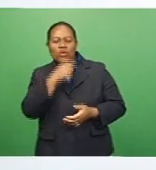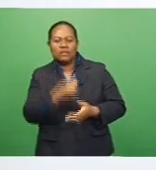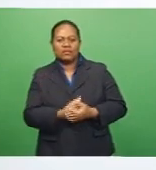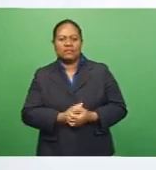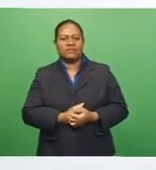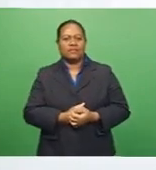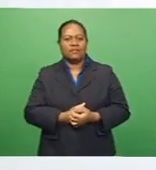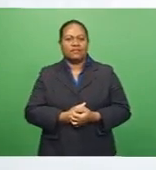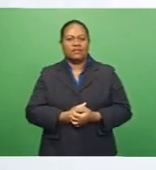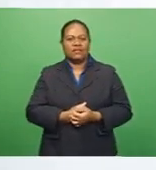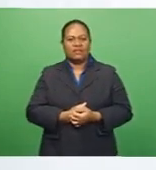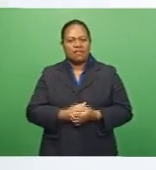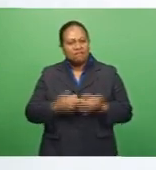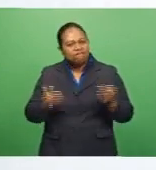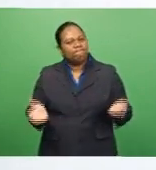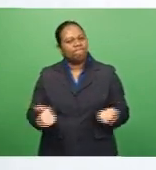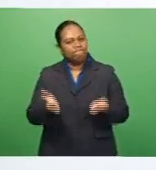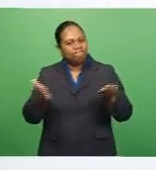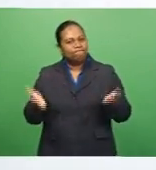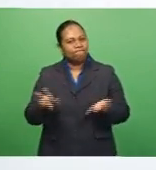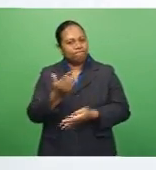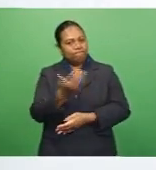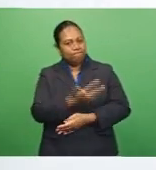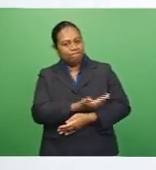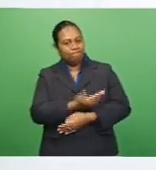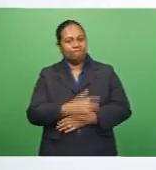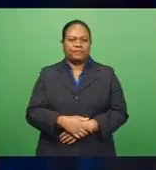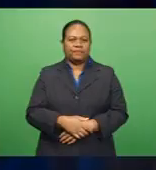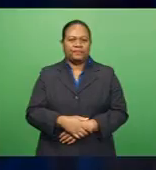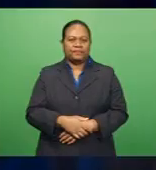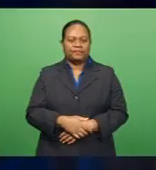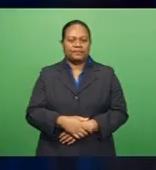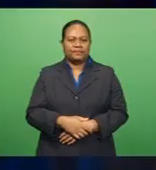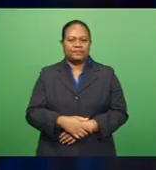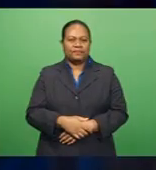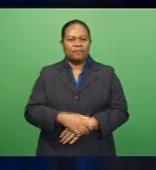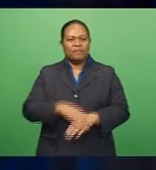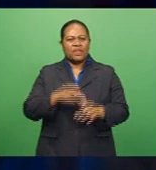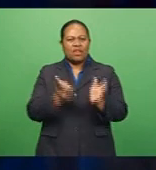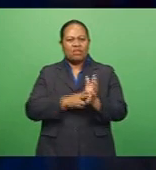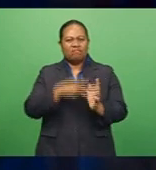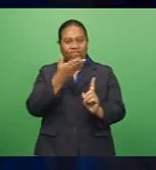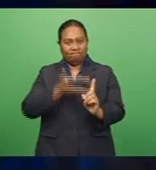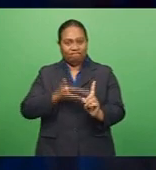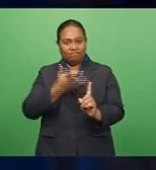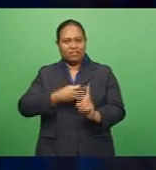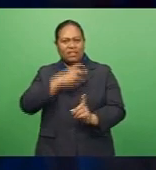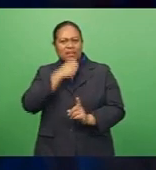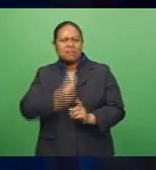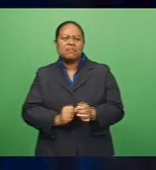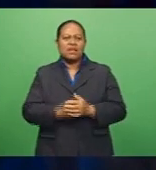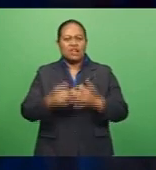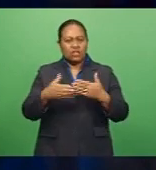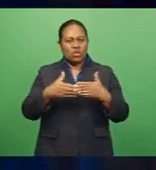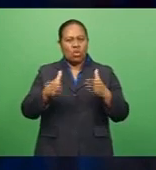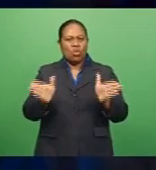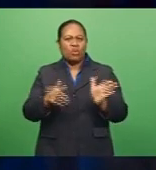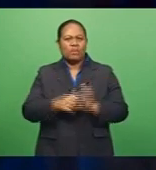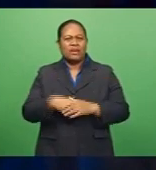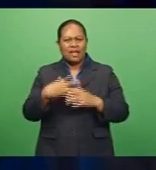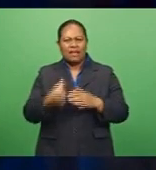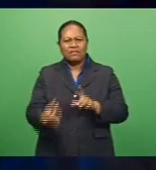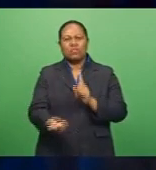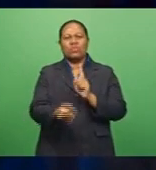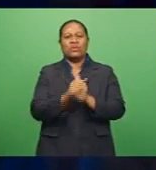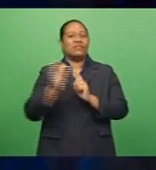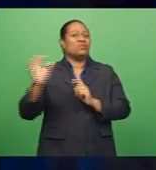they're pushing me hard for the March program. Novak Djokovic has opened up about the adversity he's faced in